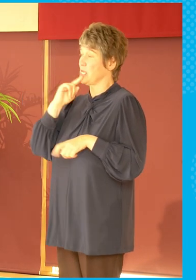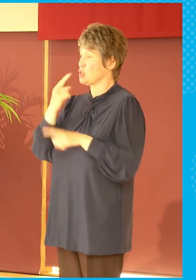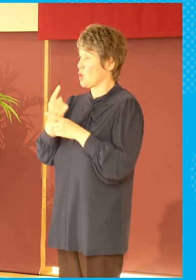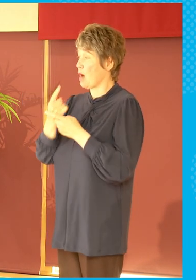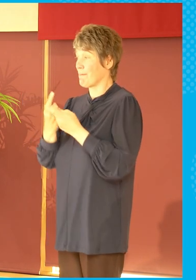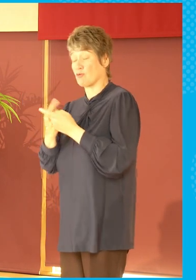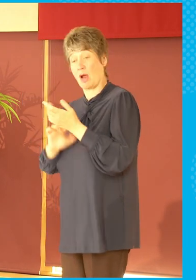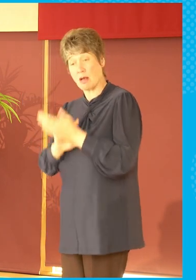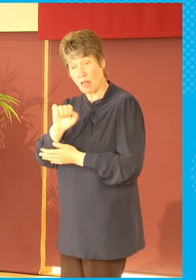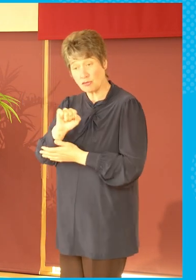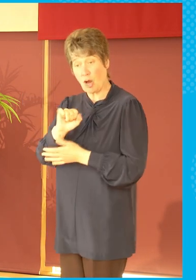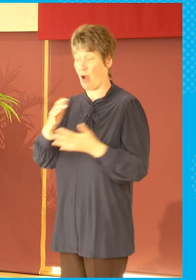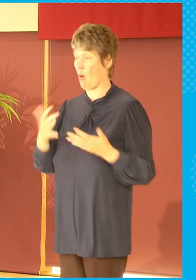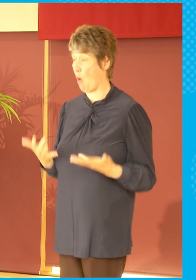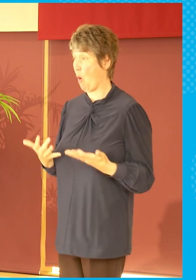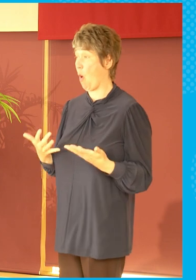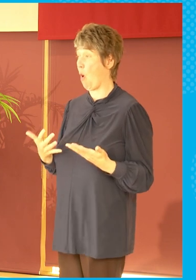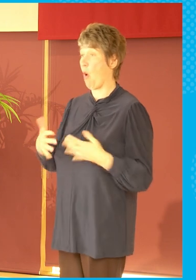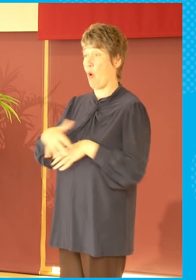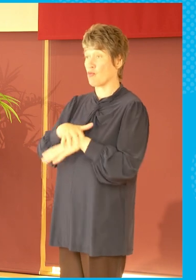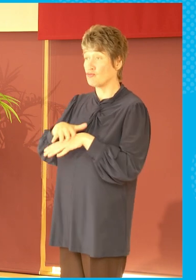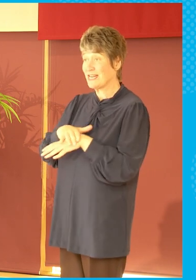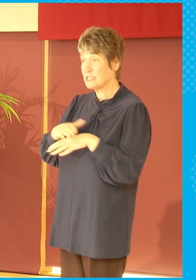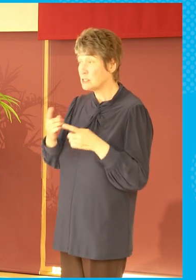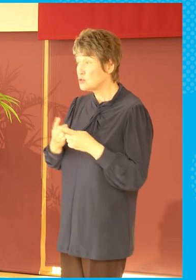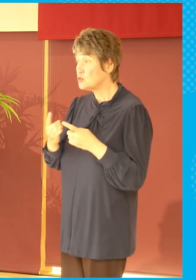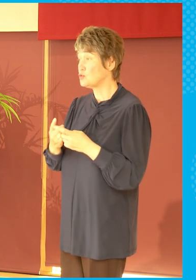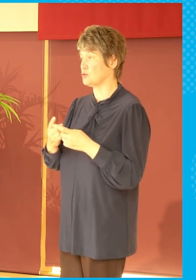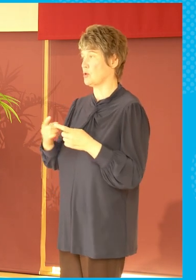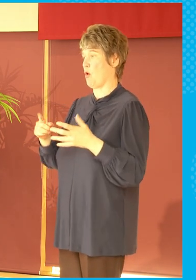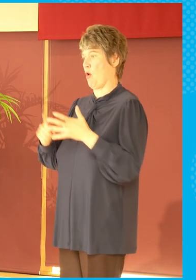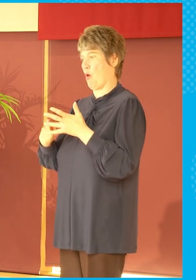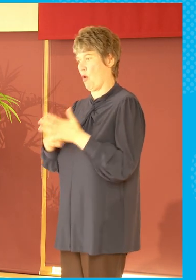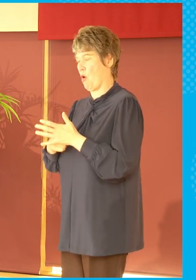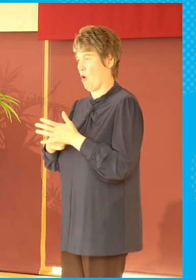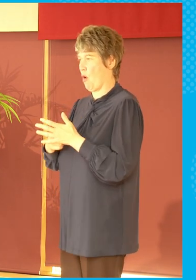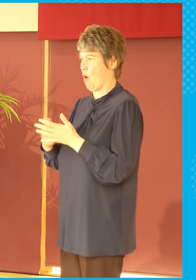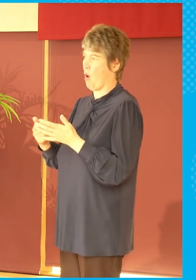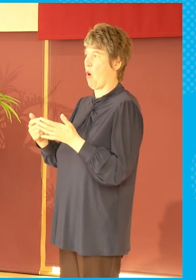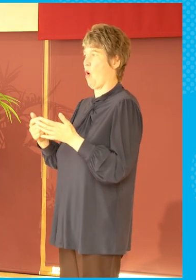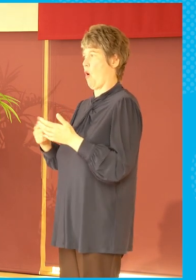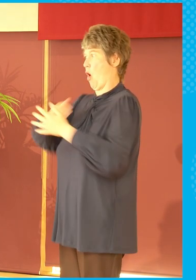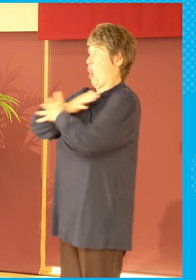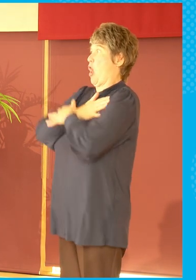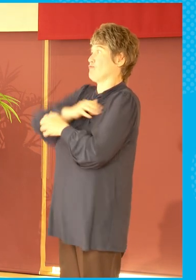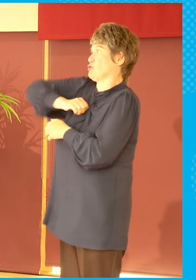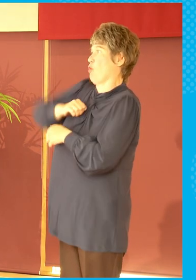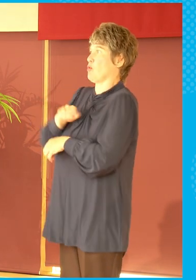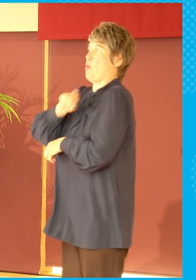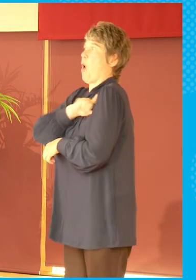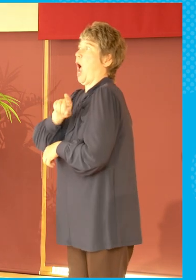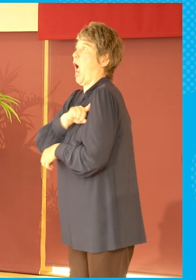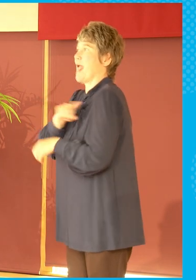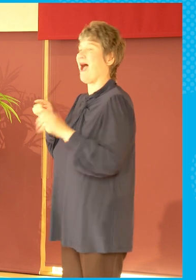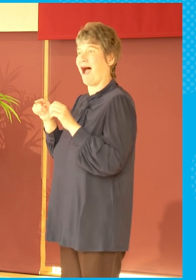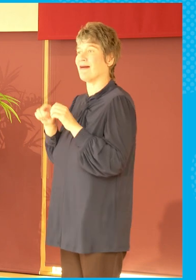may be, love of Scotland. And they did really well. They got over a million. So so instead of people